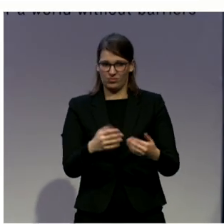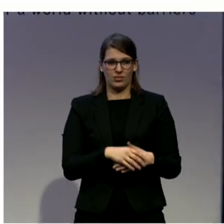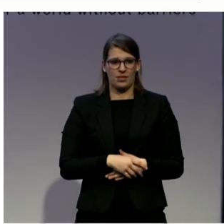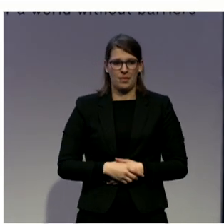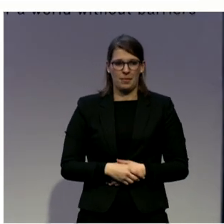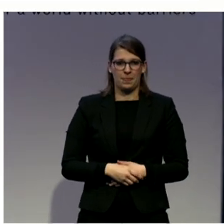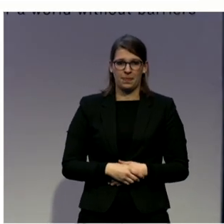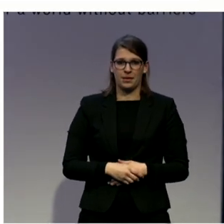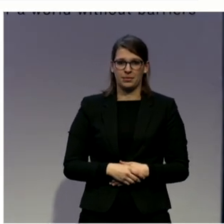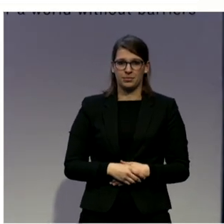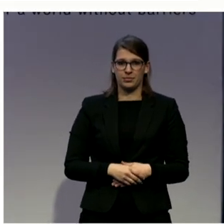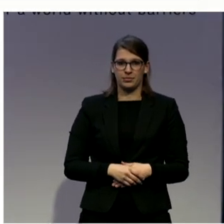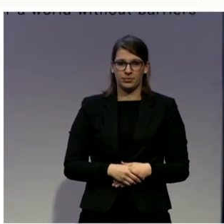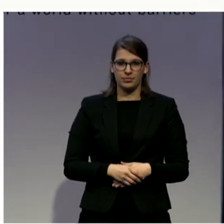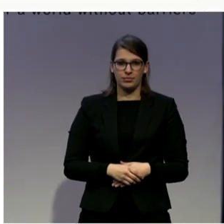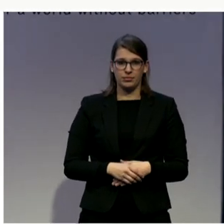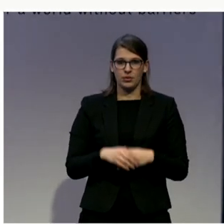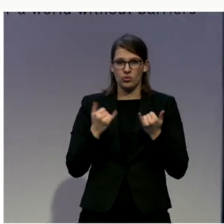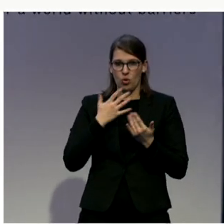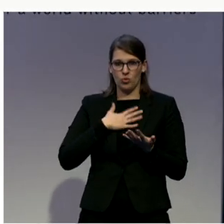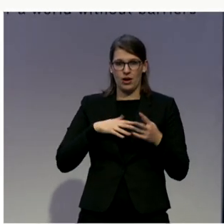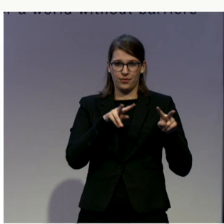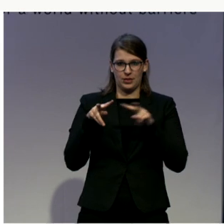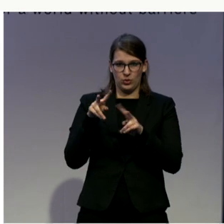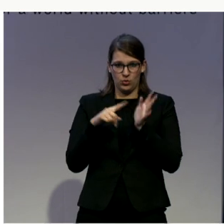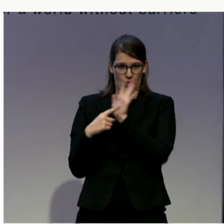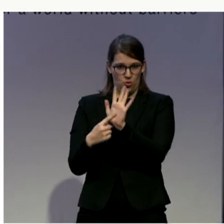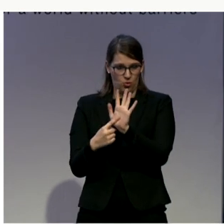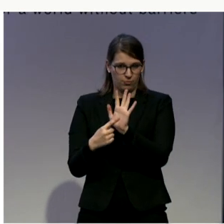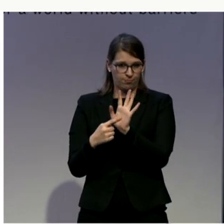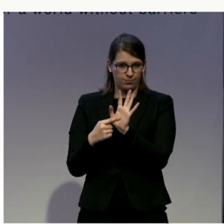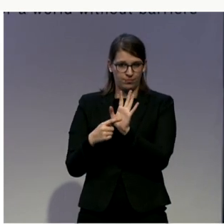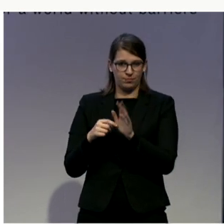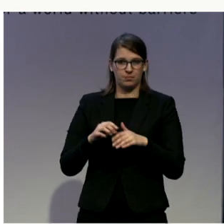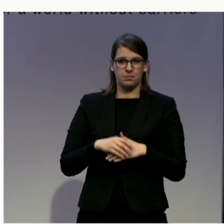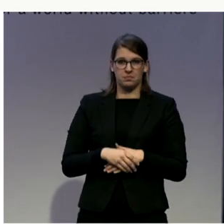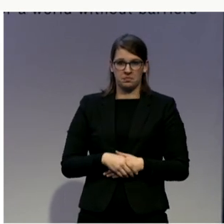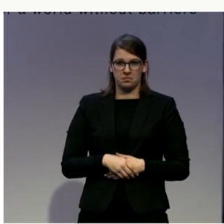I'd like to now play a video which illustrates the point I've just made.